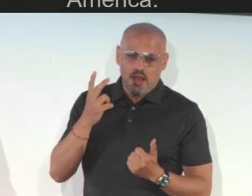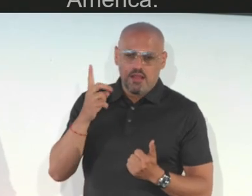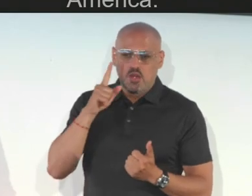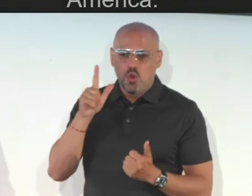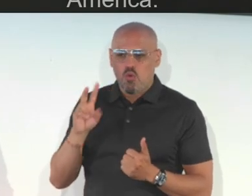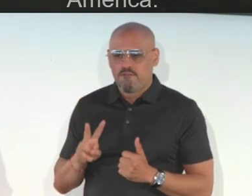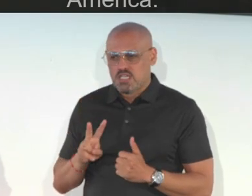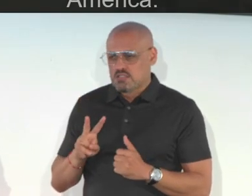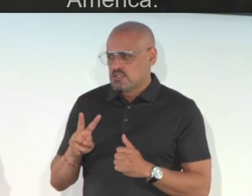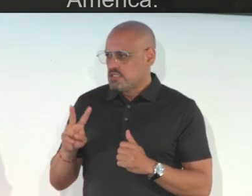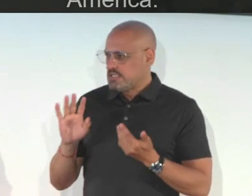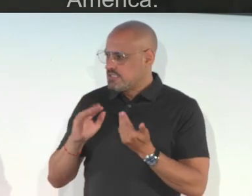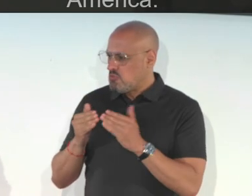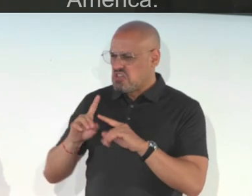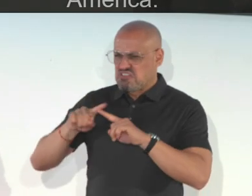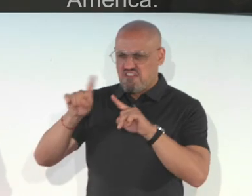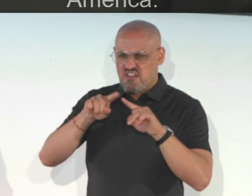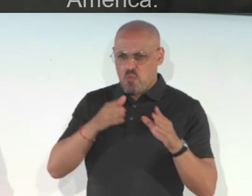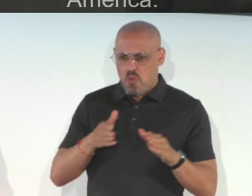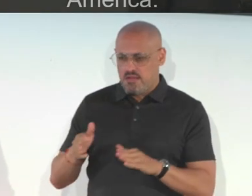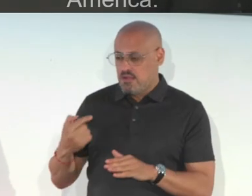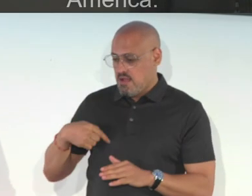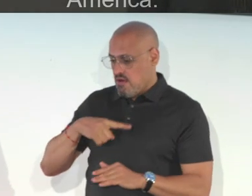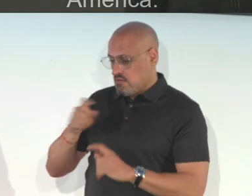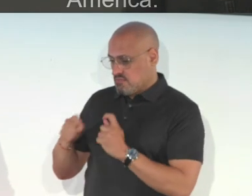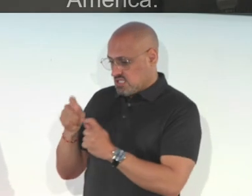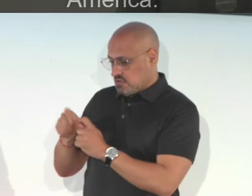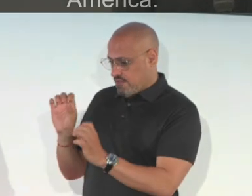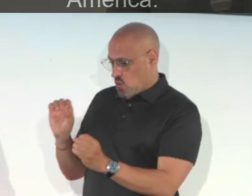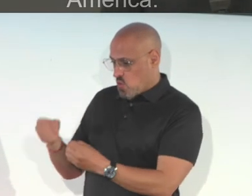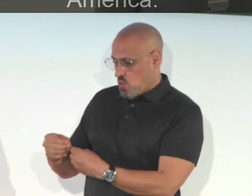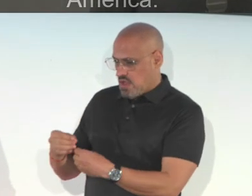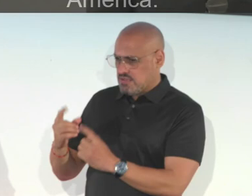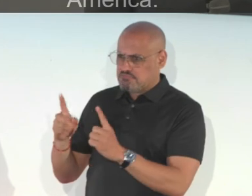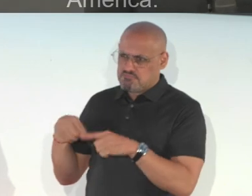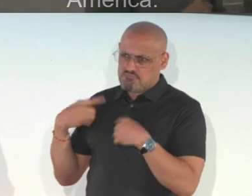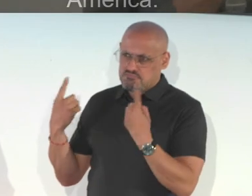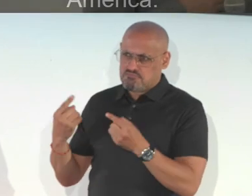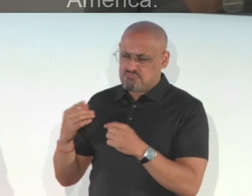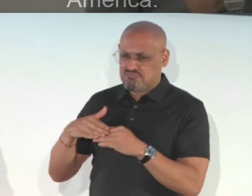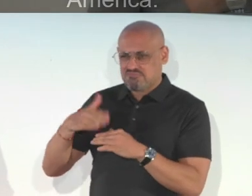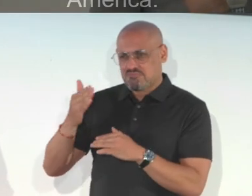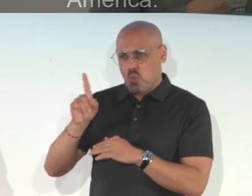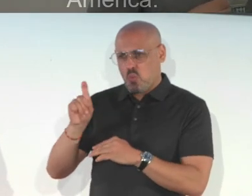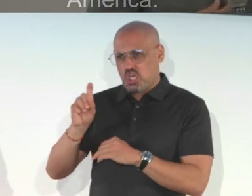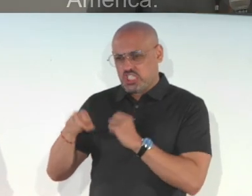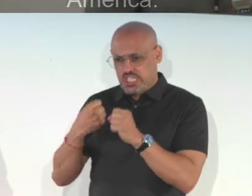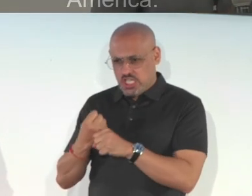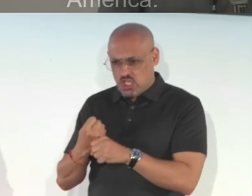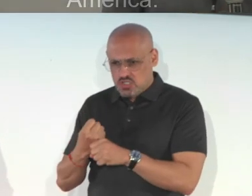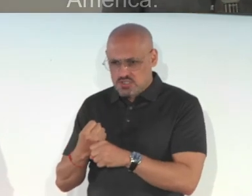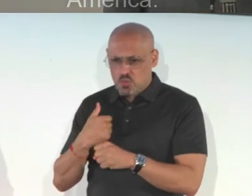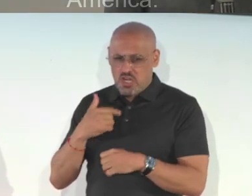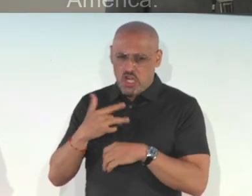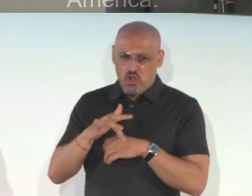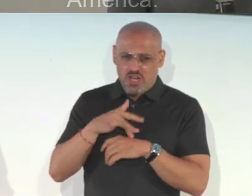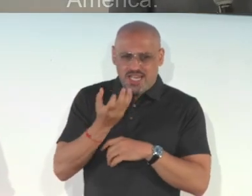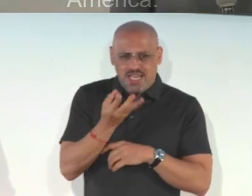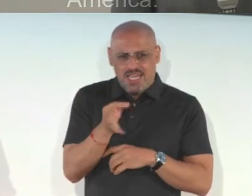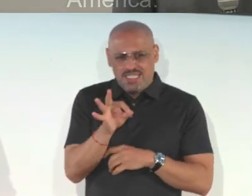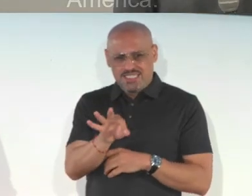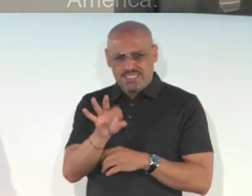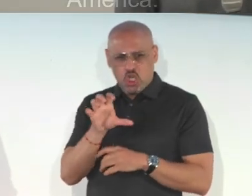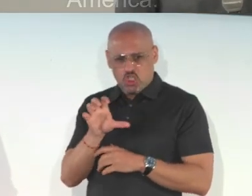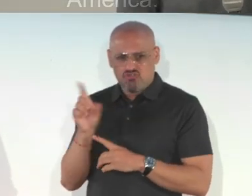different capacities. Our specific organization has been around for more than 100 years. So we were founded in the early 1900s.